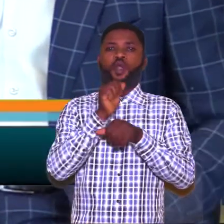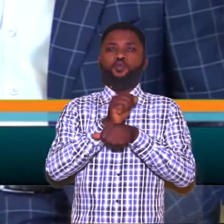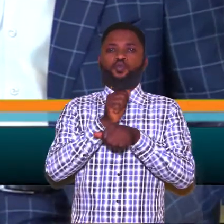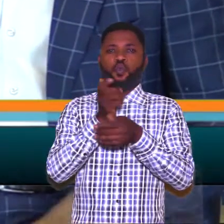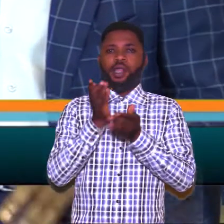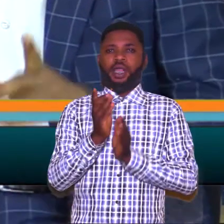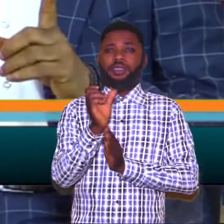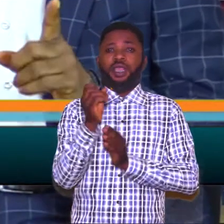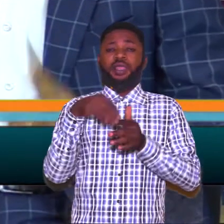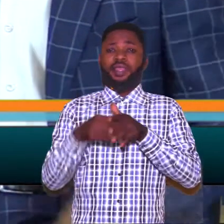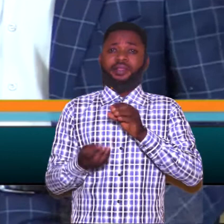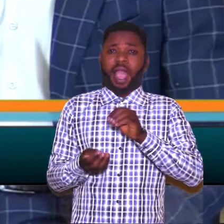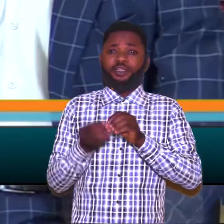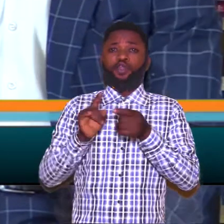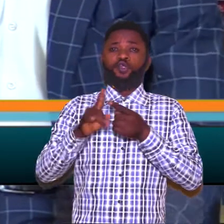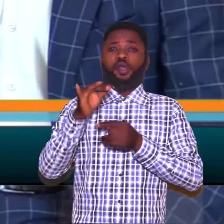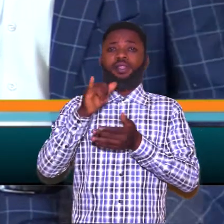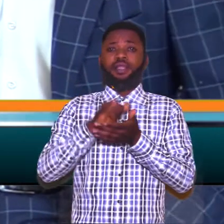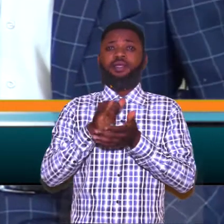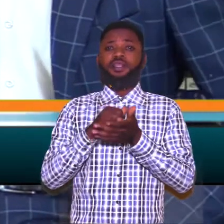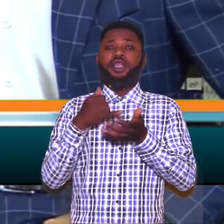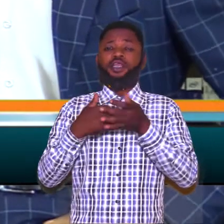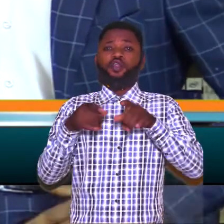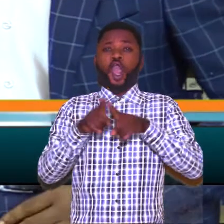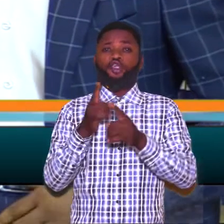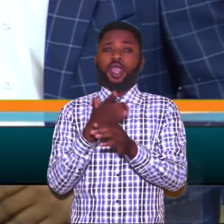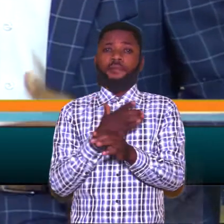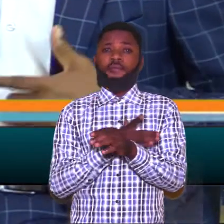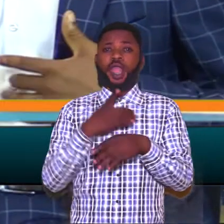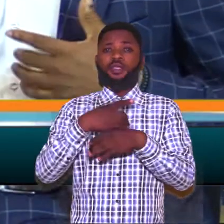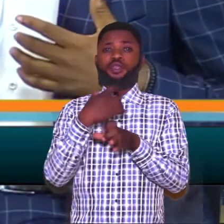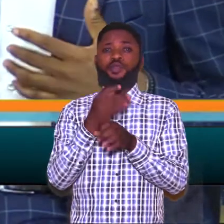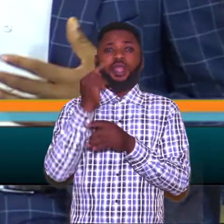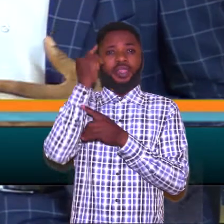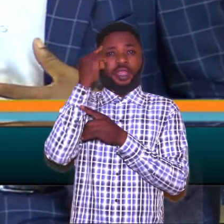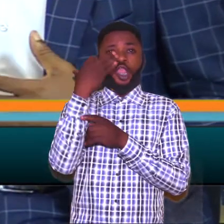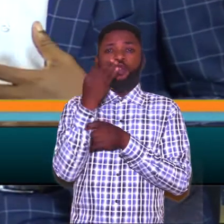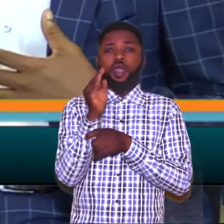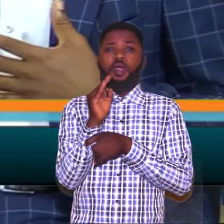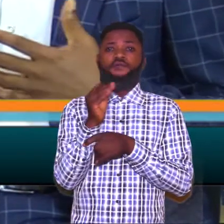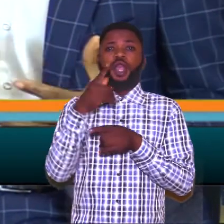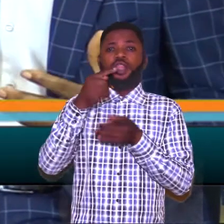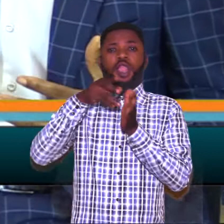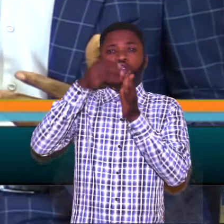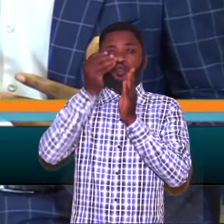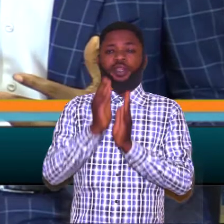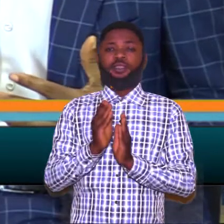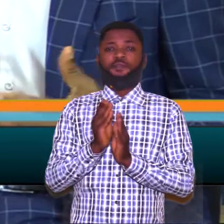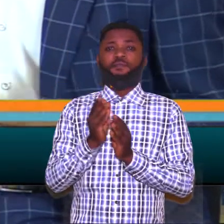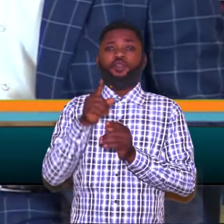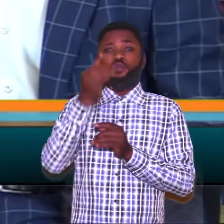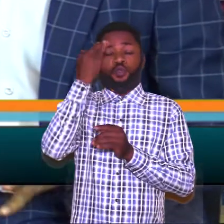workers in addition to that it also improve creative thinking of the students